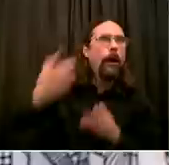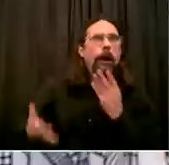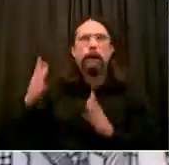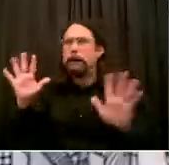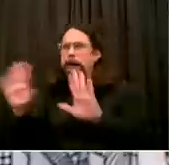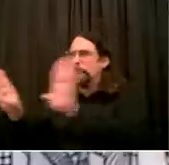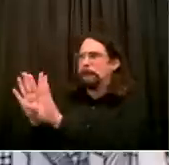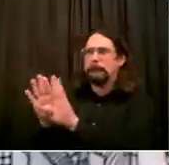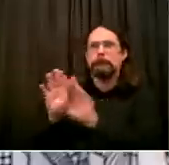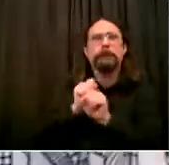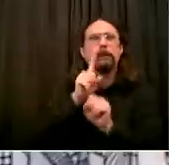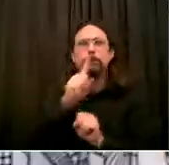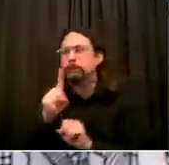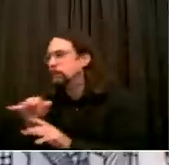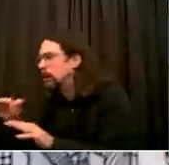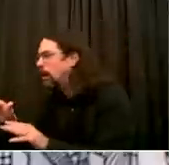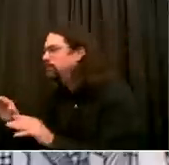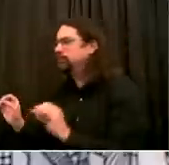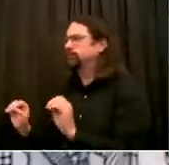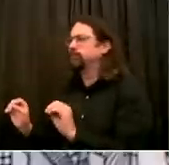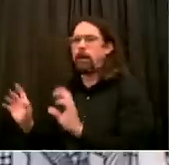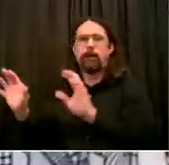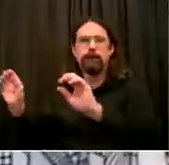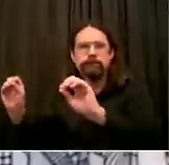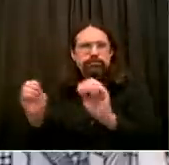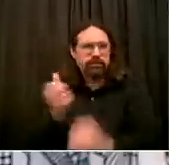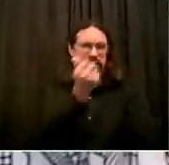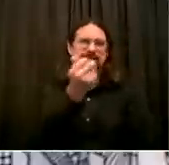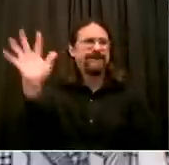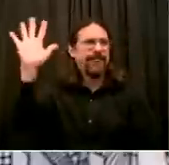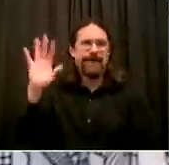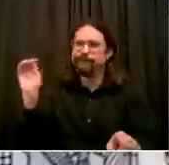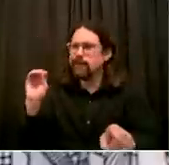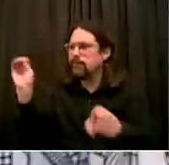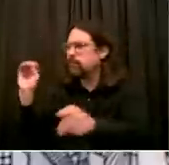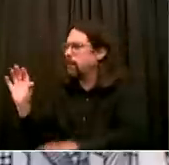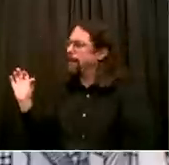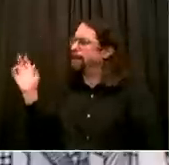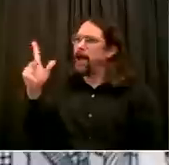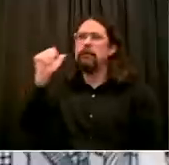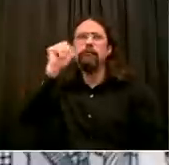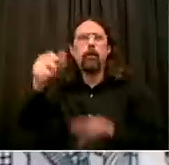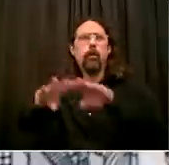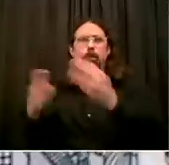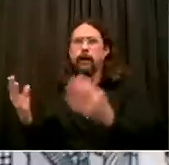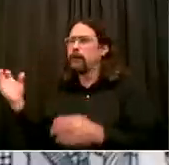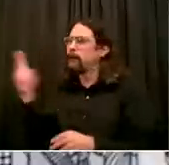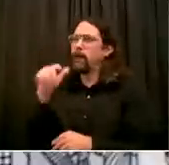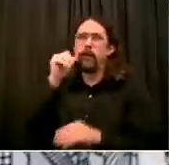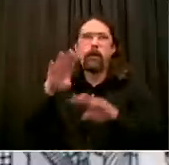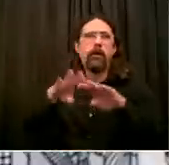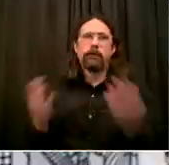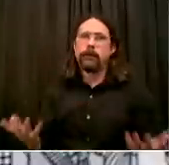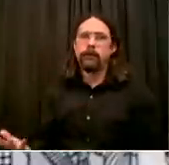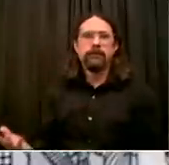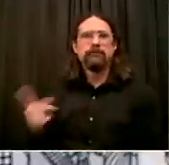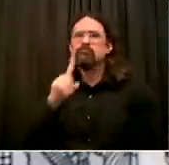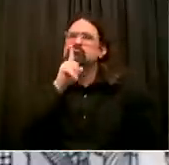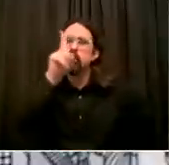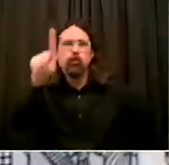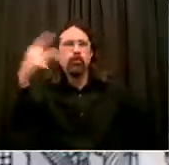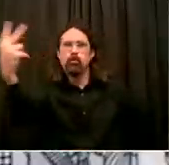shutdown. Some have required a one-day or two-day shutdown and then they're back up and running. The vast, vast majority of schools